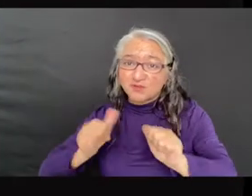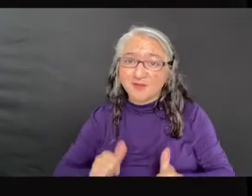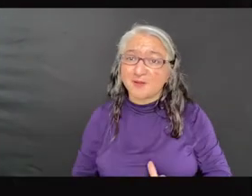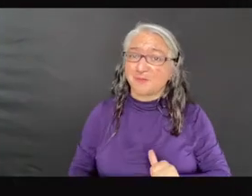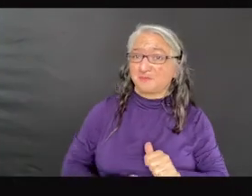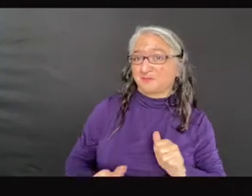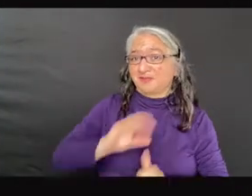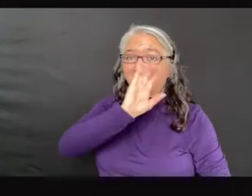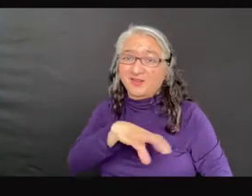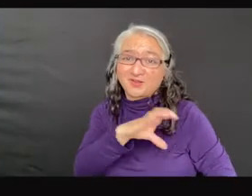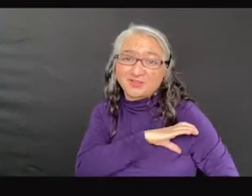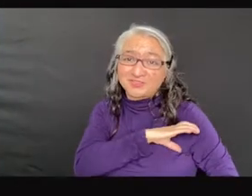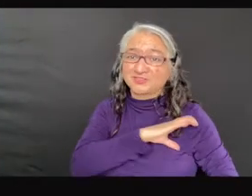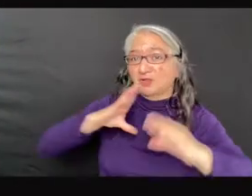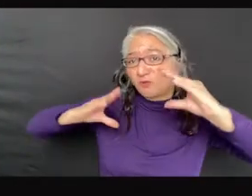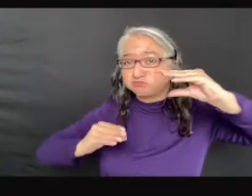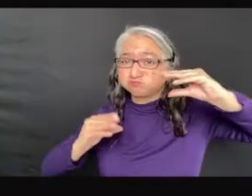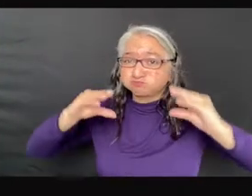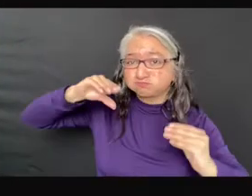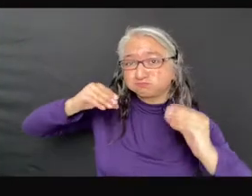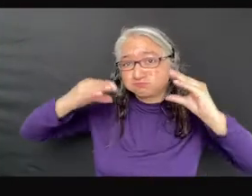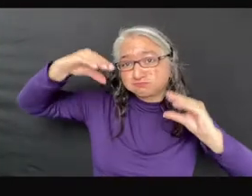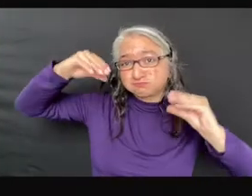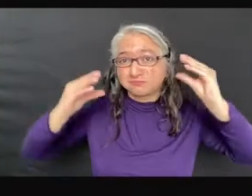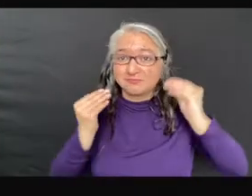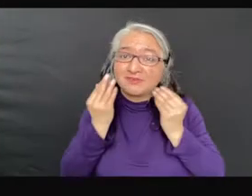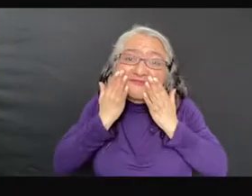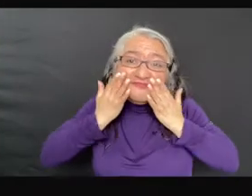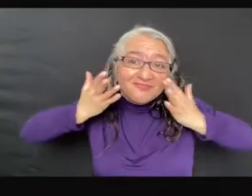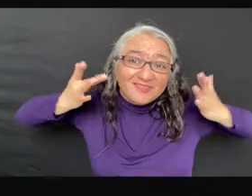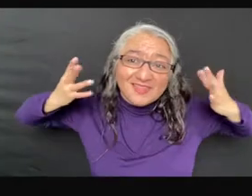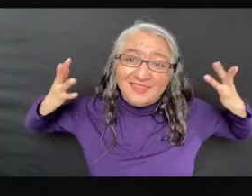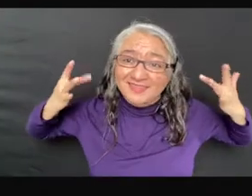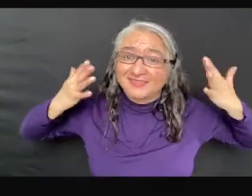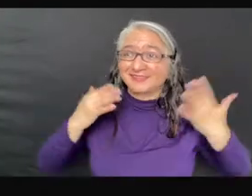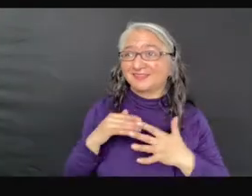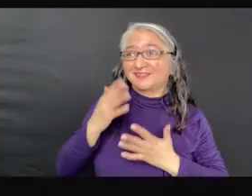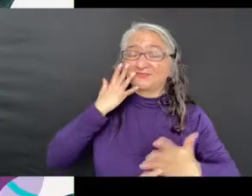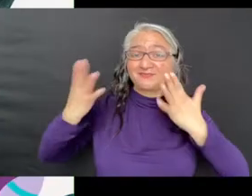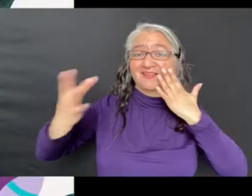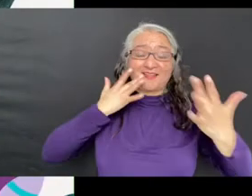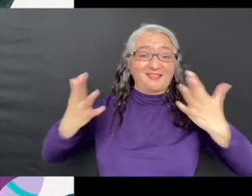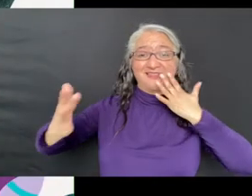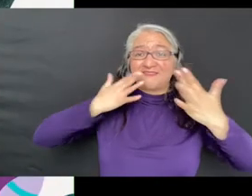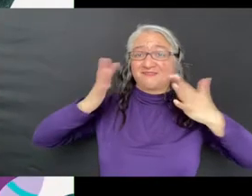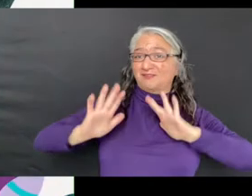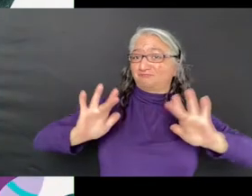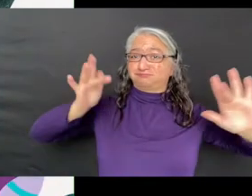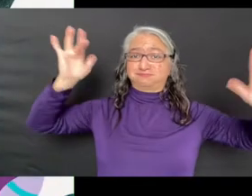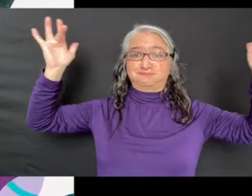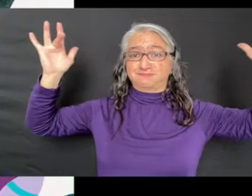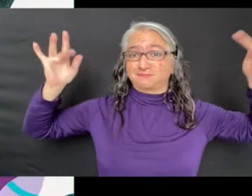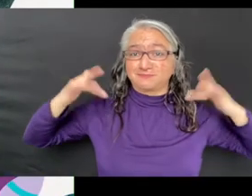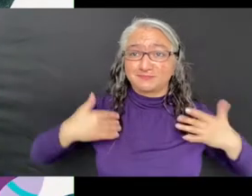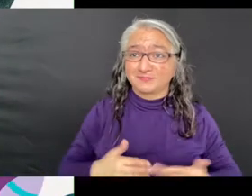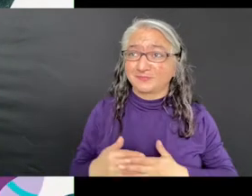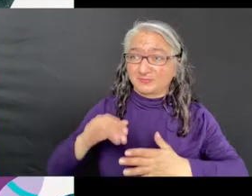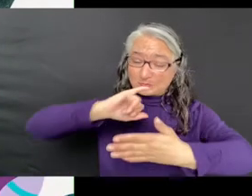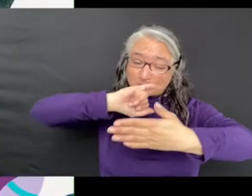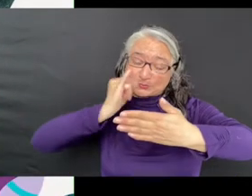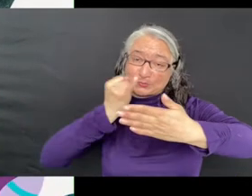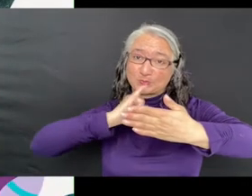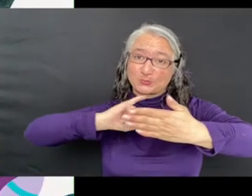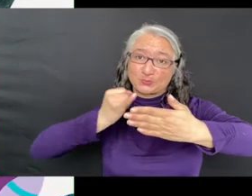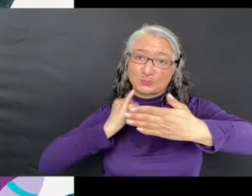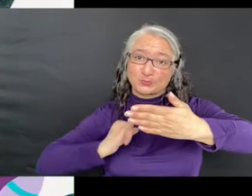They are amoebic in form, frequently friendly, and always colorful. The works are immaculately executed,